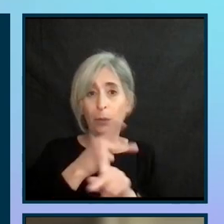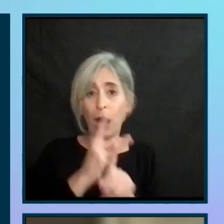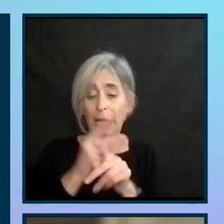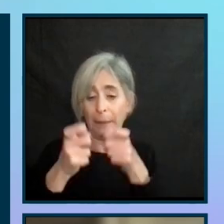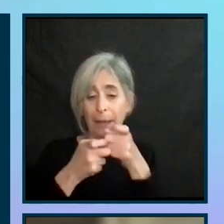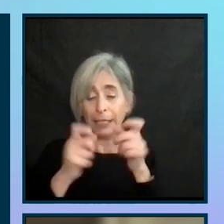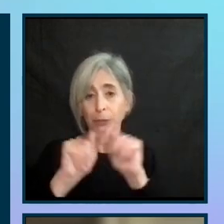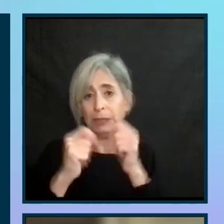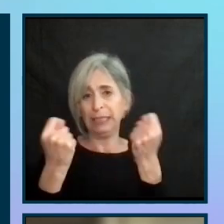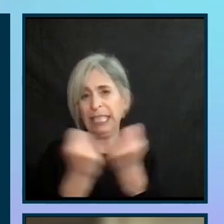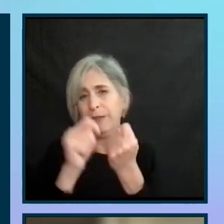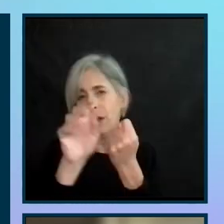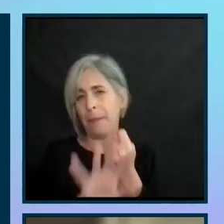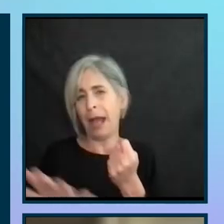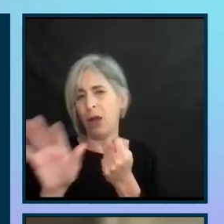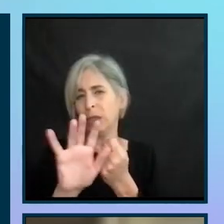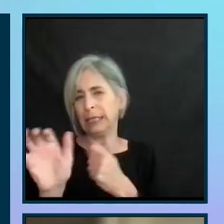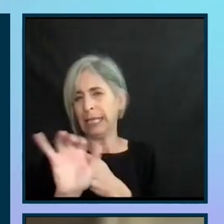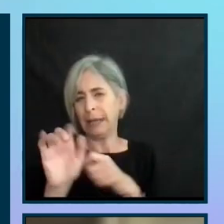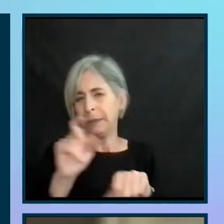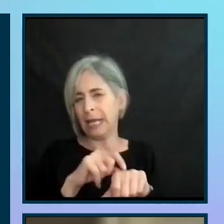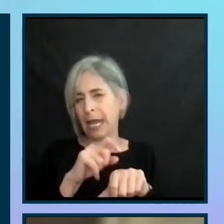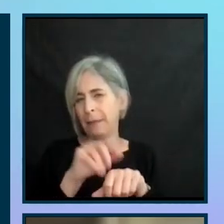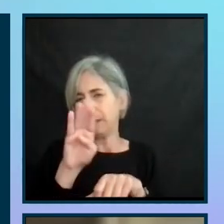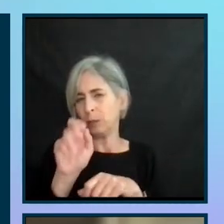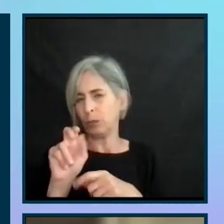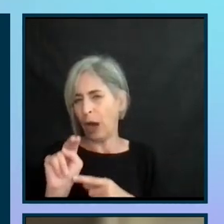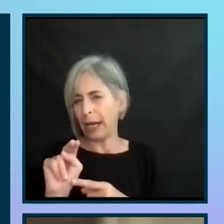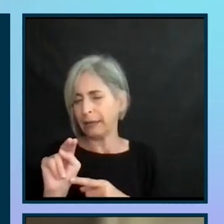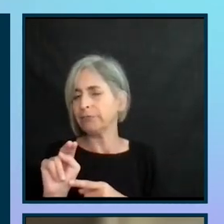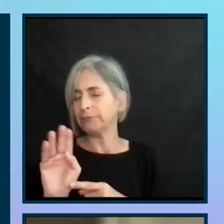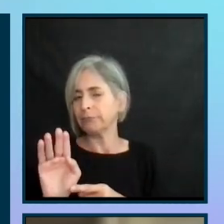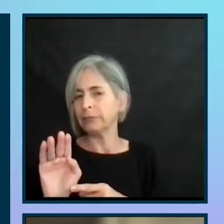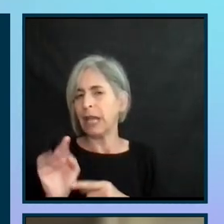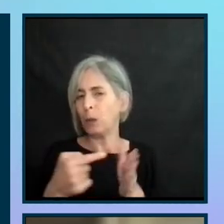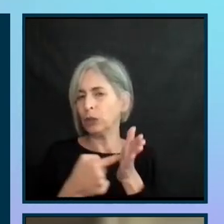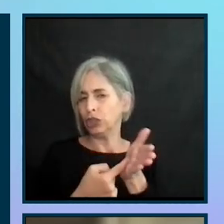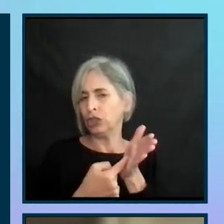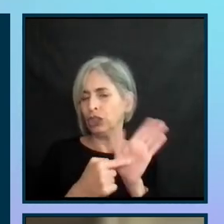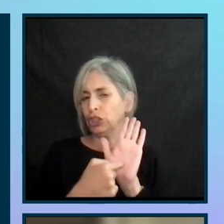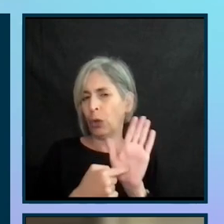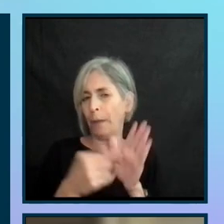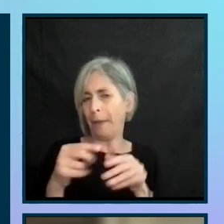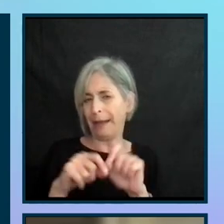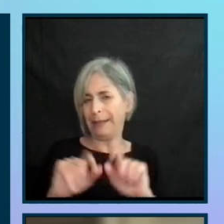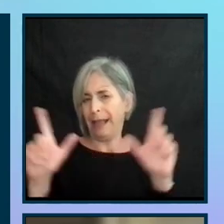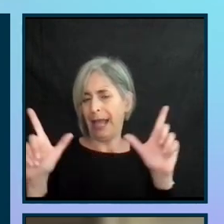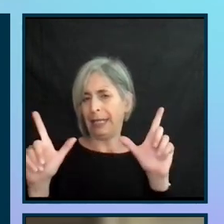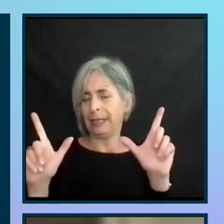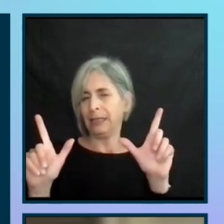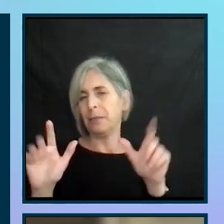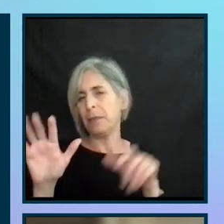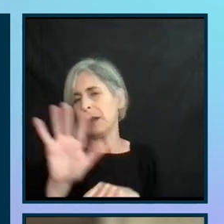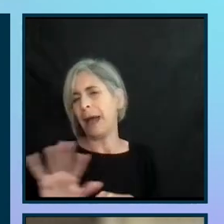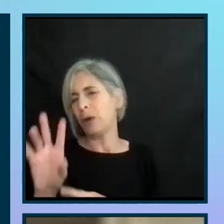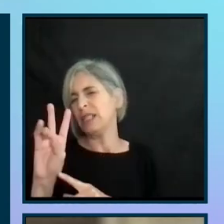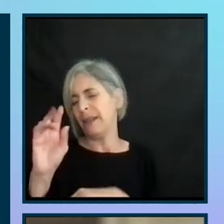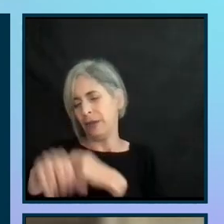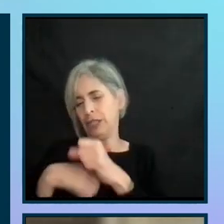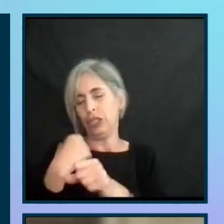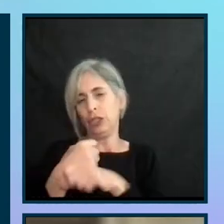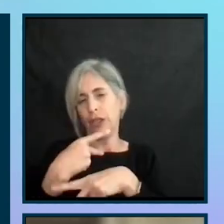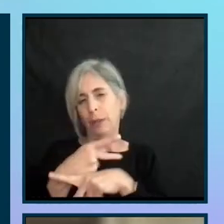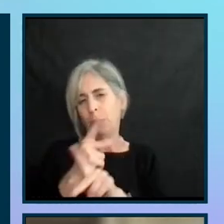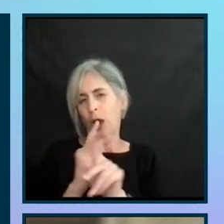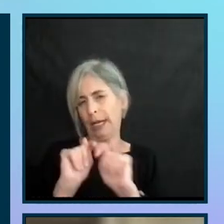team, I think for about that same time as Brian, I'll get into it in a minute in my slides. But I've been on the product team for about seven years, always